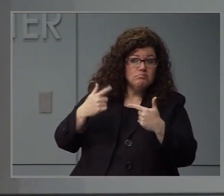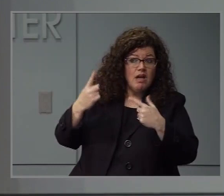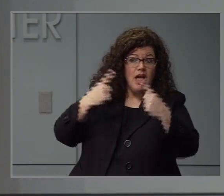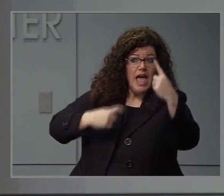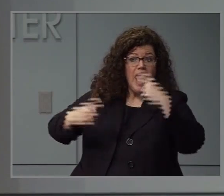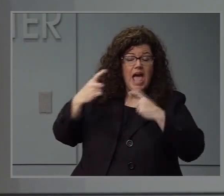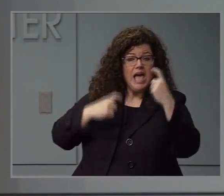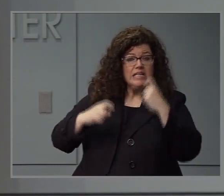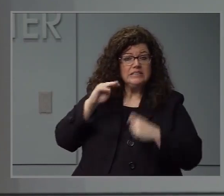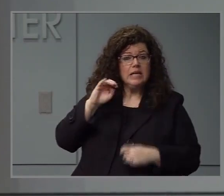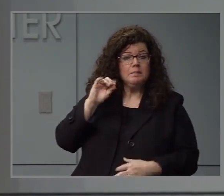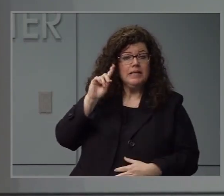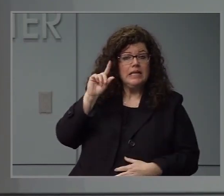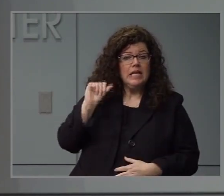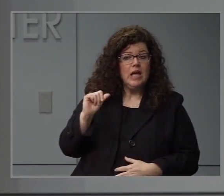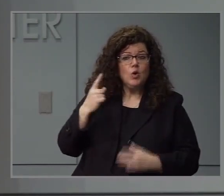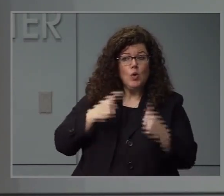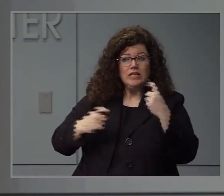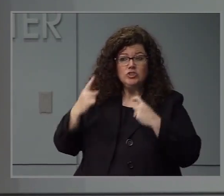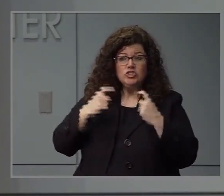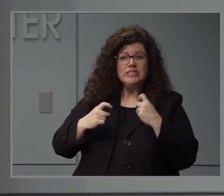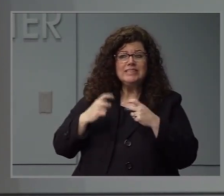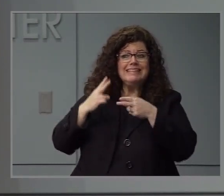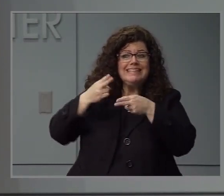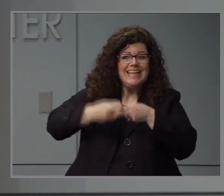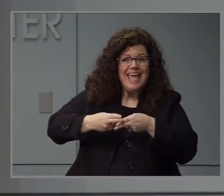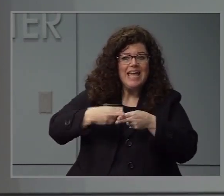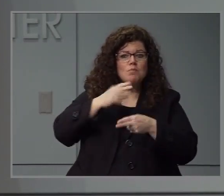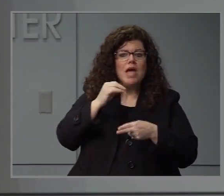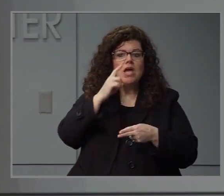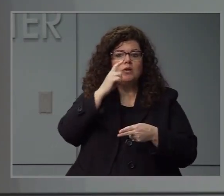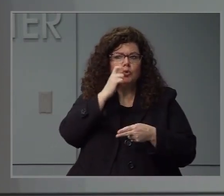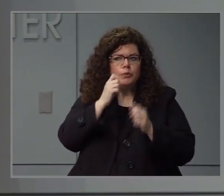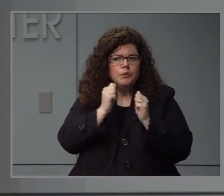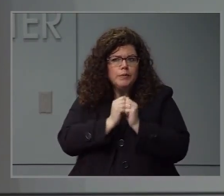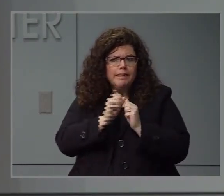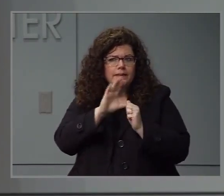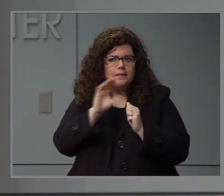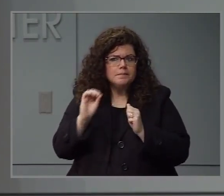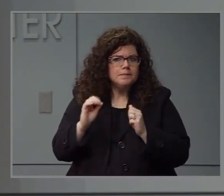if you can announce your name and your news outlet when you ask your question. Thank you.